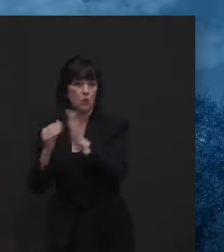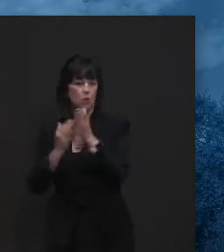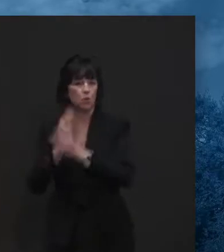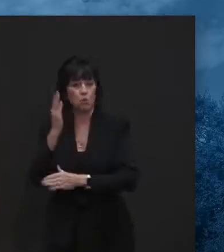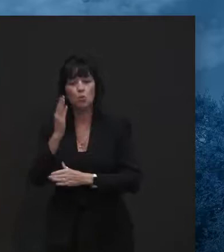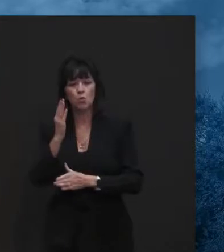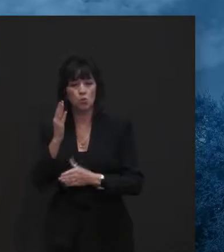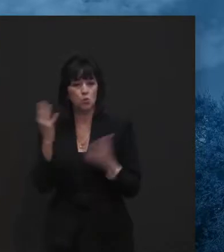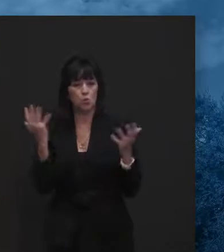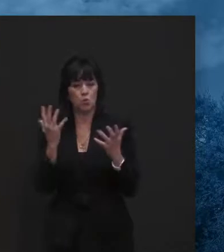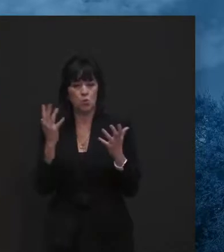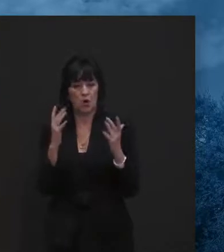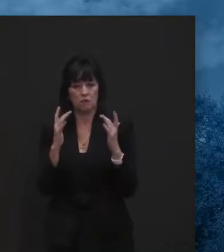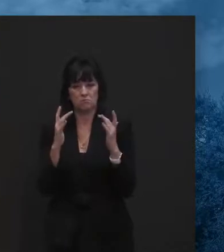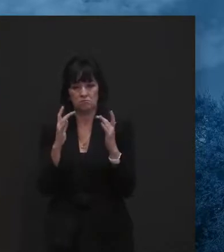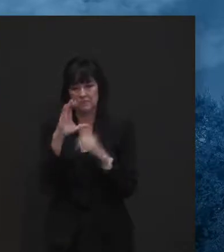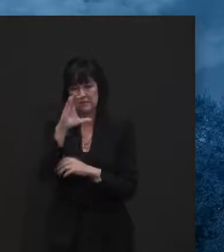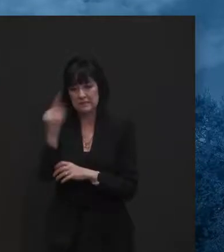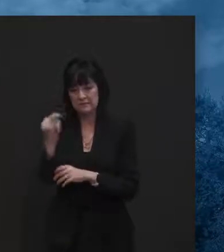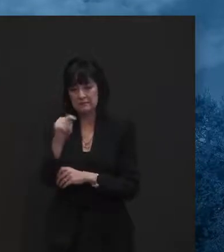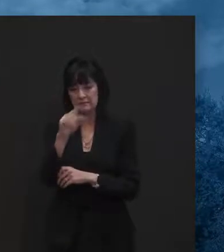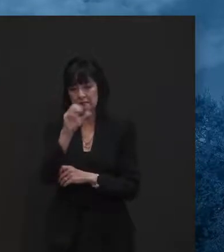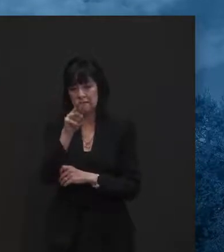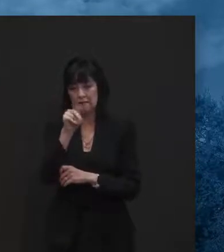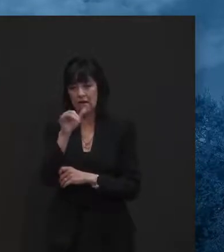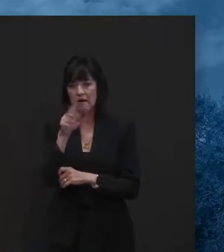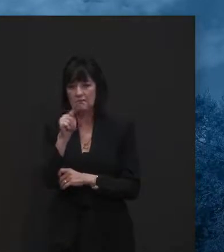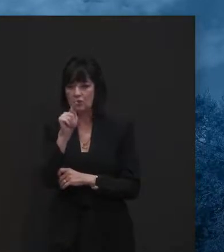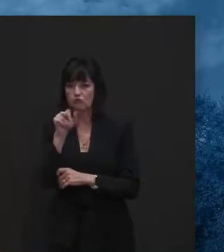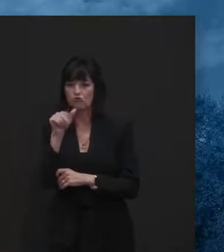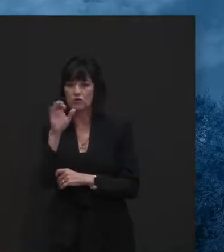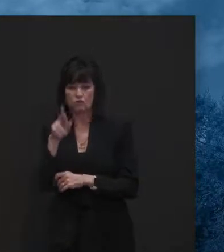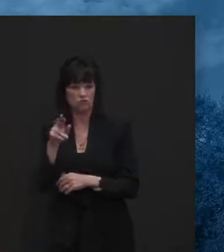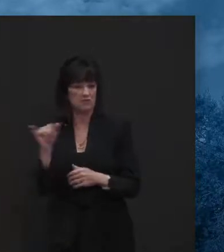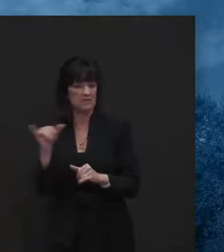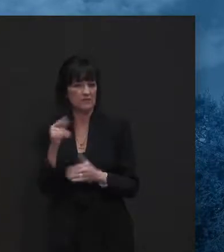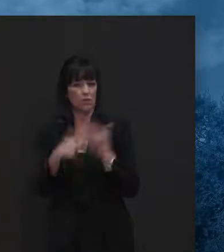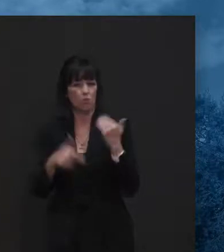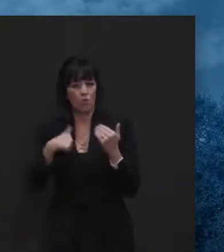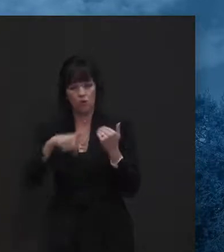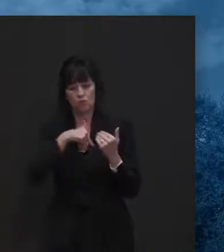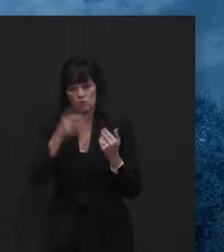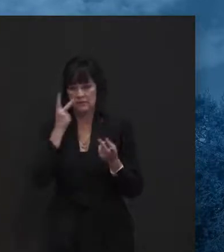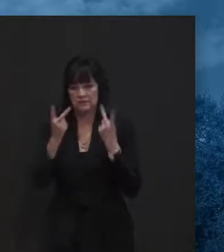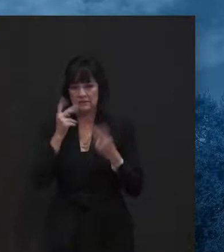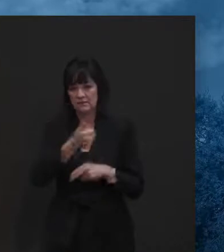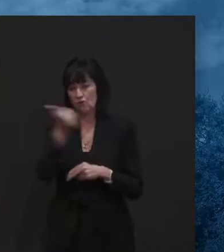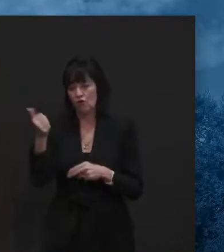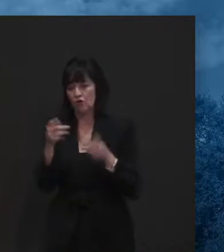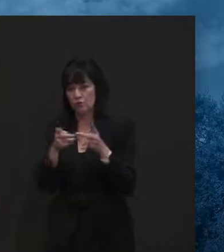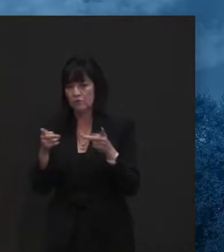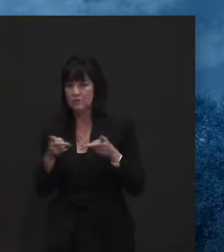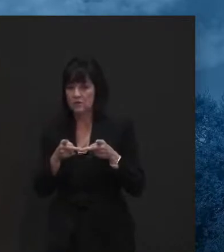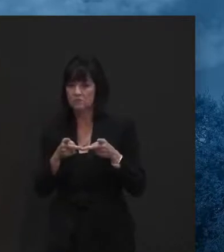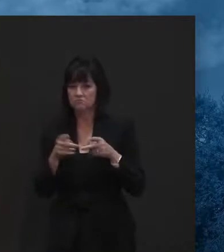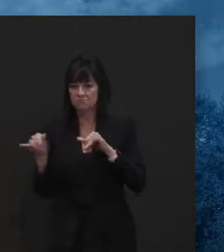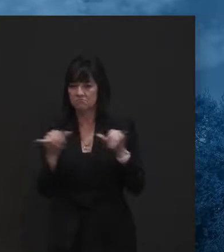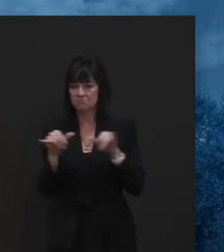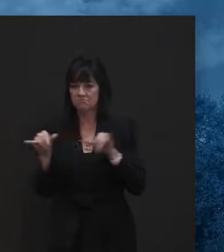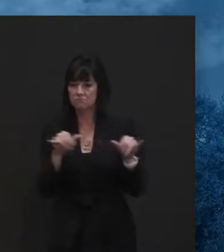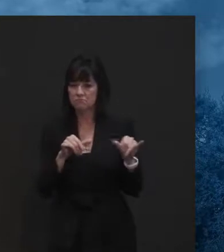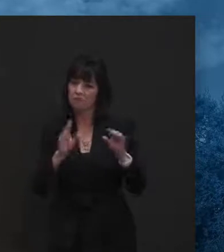tracers and the public health officials based on what we're seeing in other places as well. Uh, and then, uh,